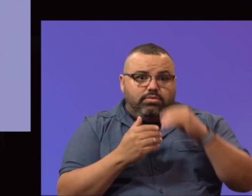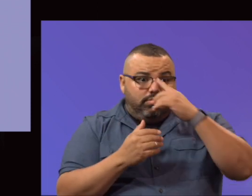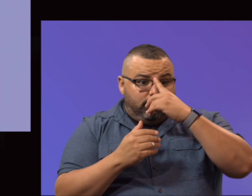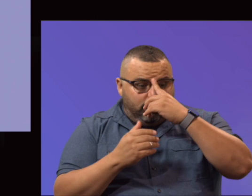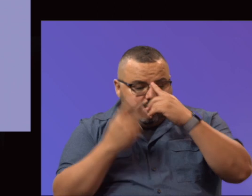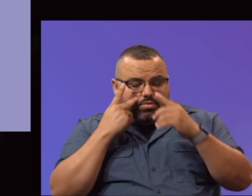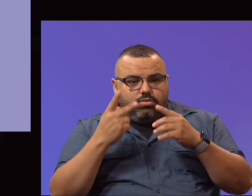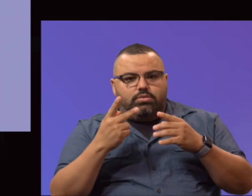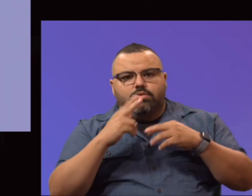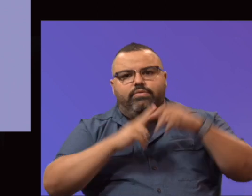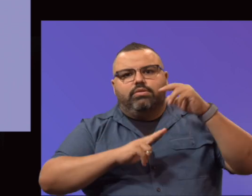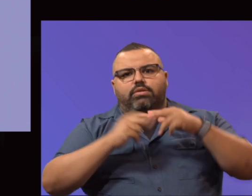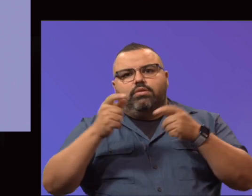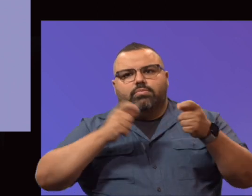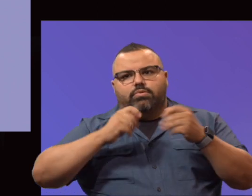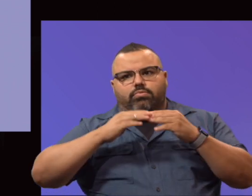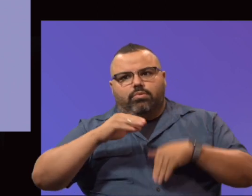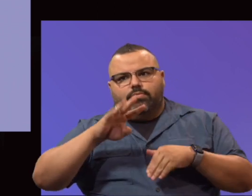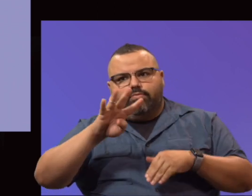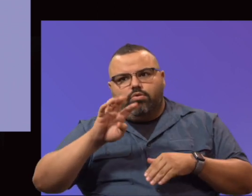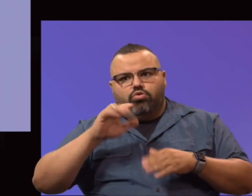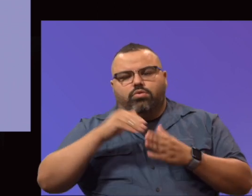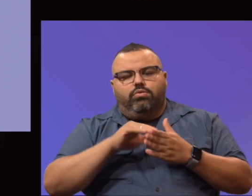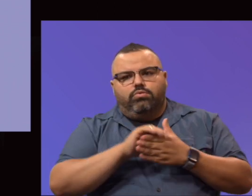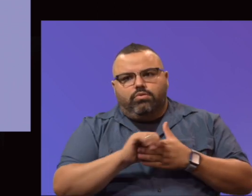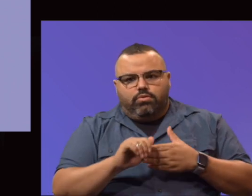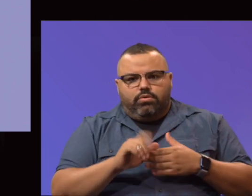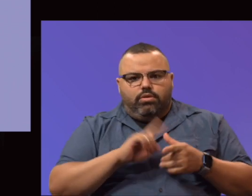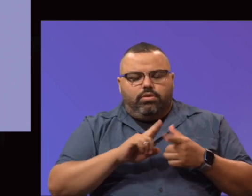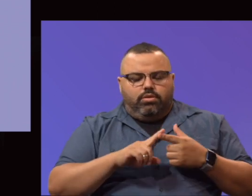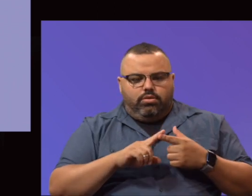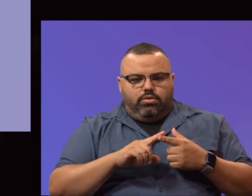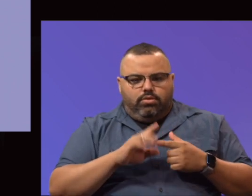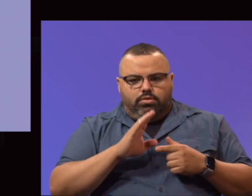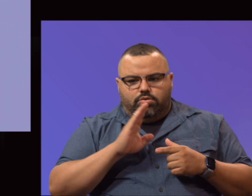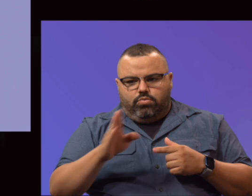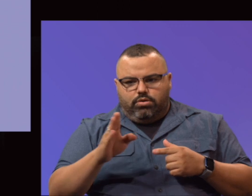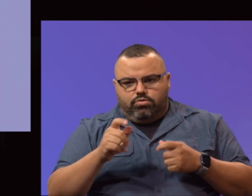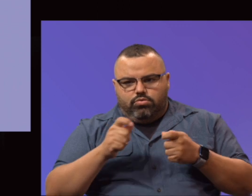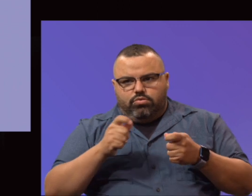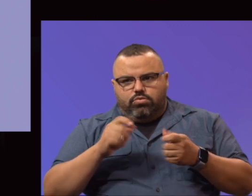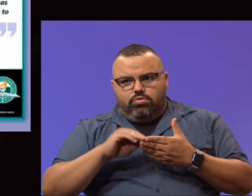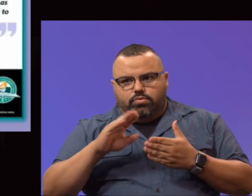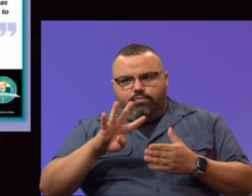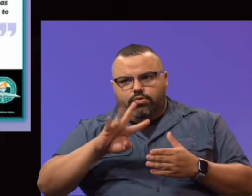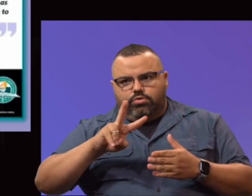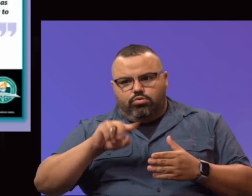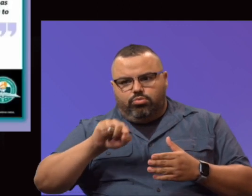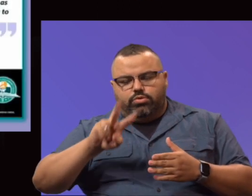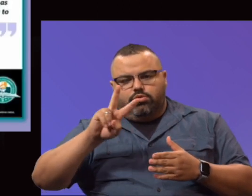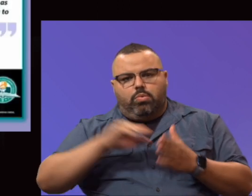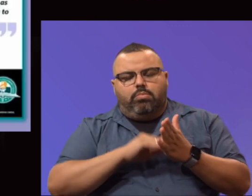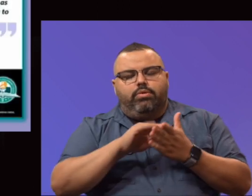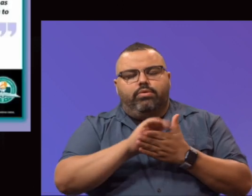to students has been $42.2 million. So kudos for the great work on that. Our foundation continues to